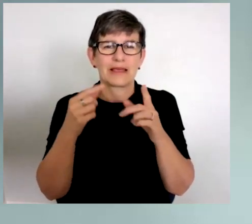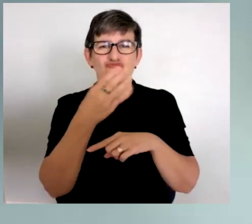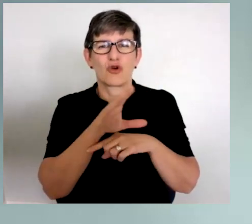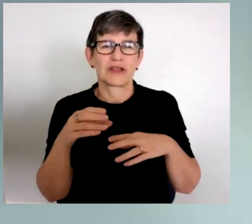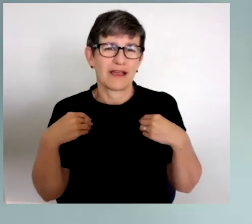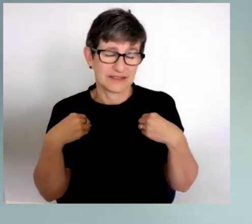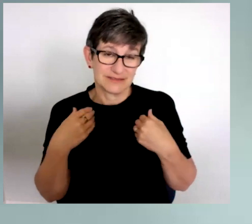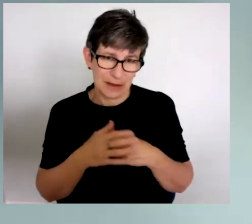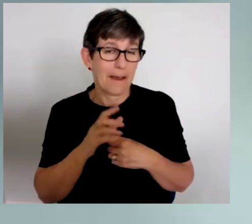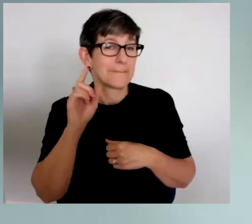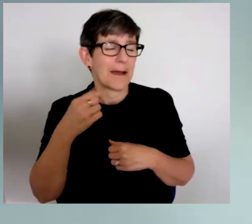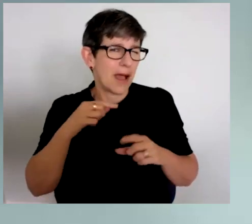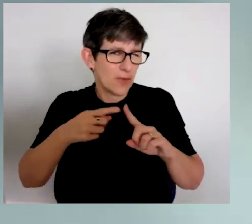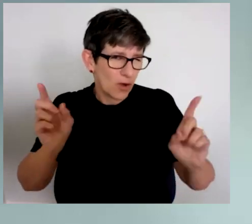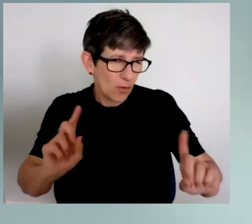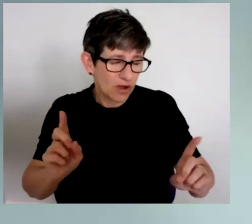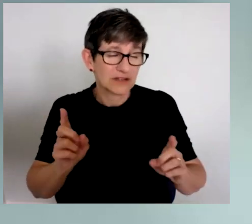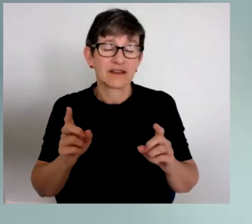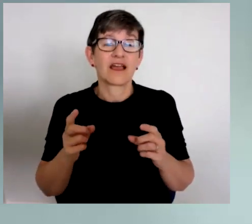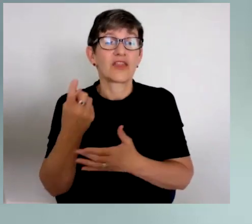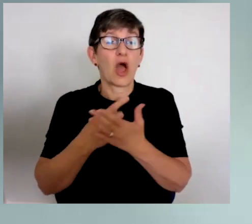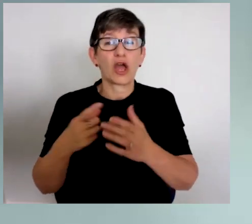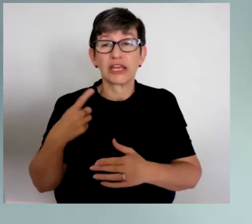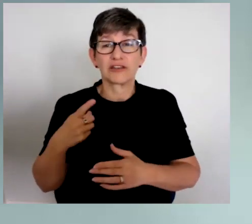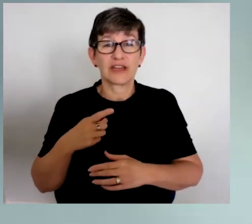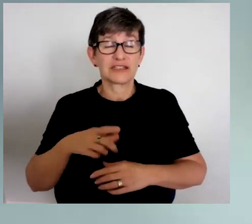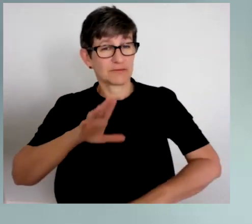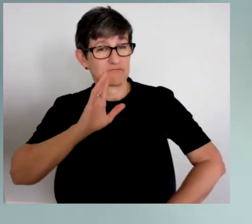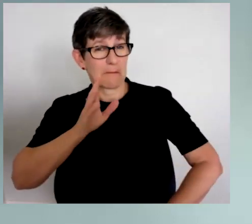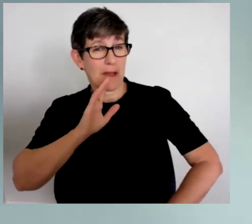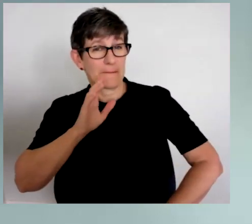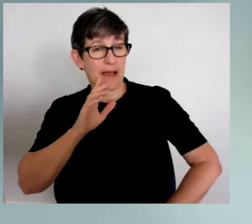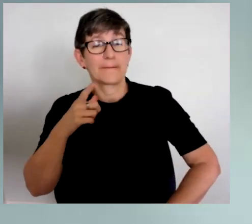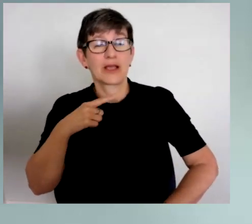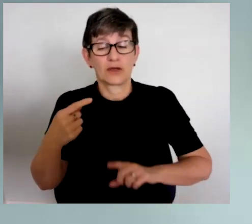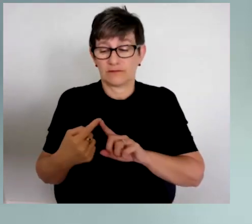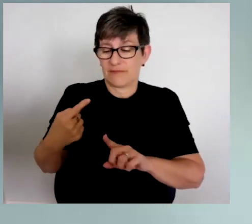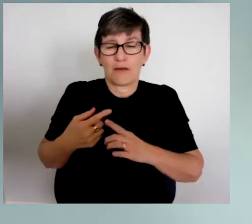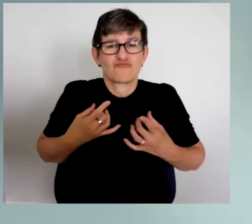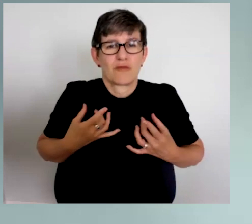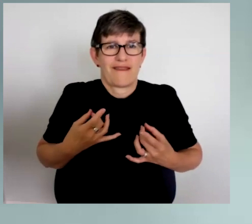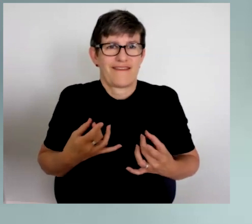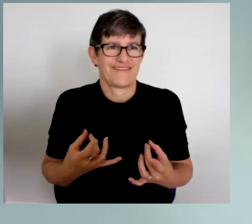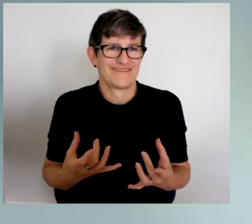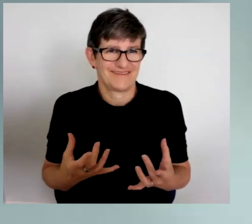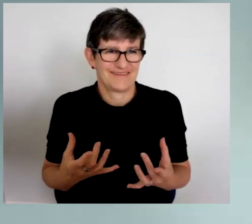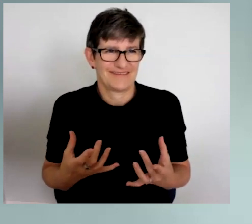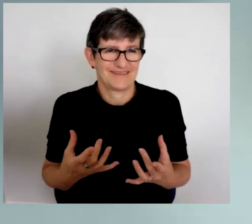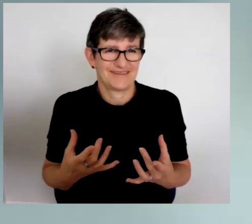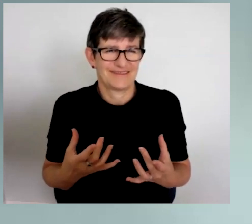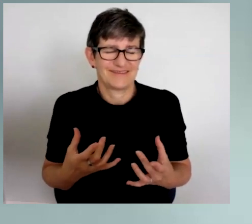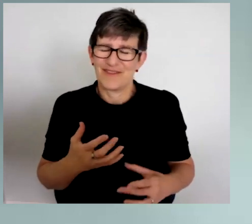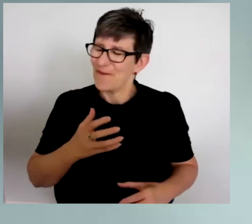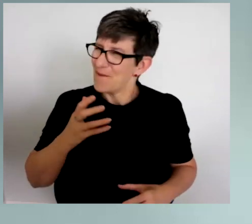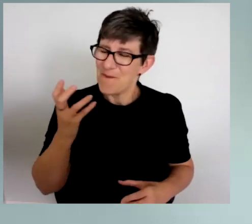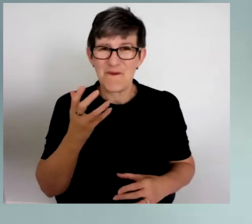that is I couldn't have done that if I hadn't been as well prepared as I was. It's so